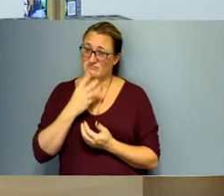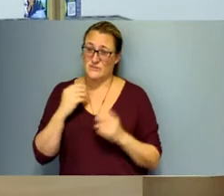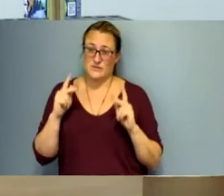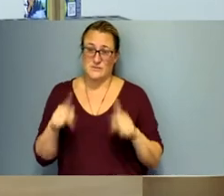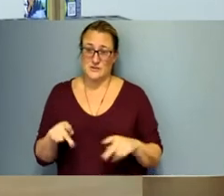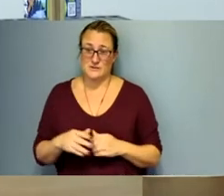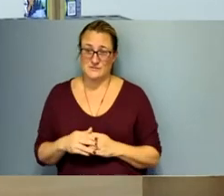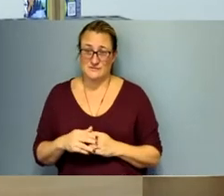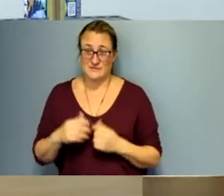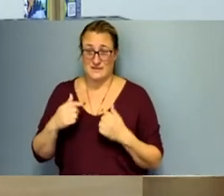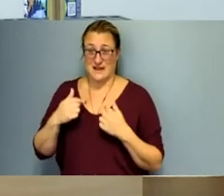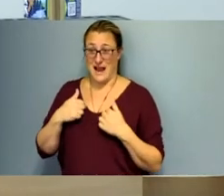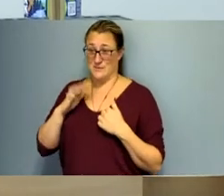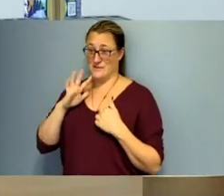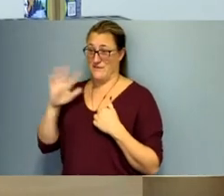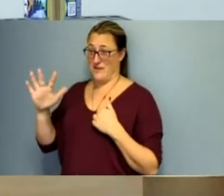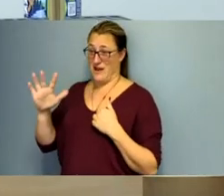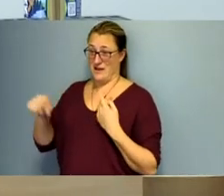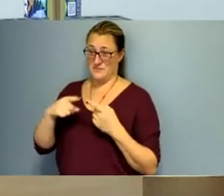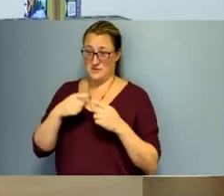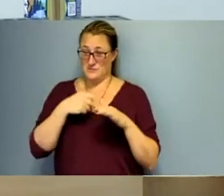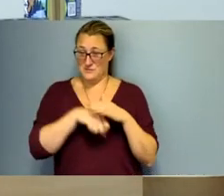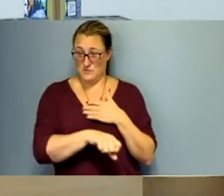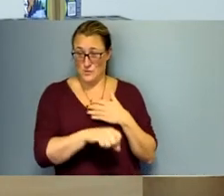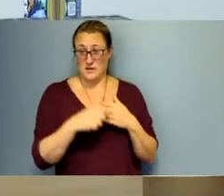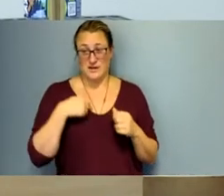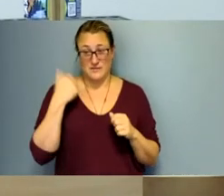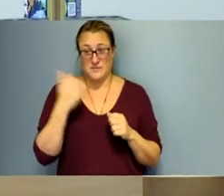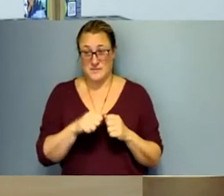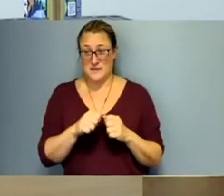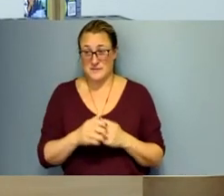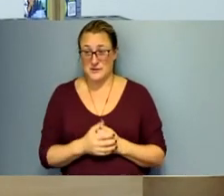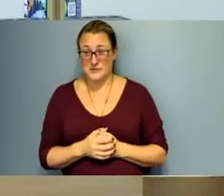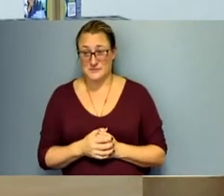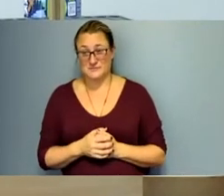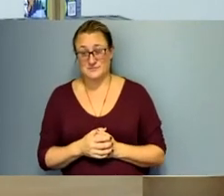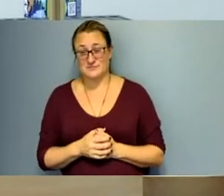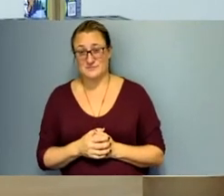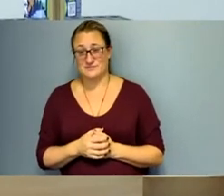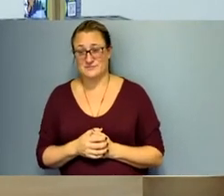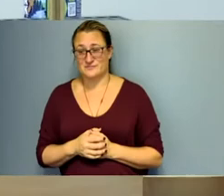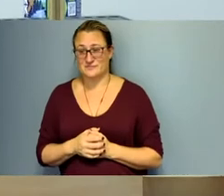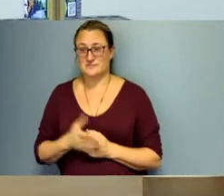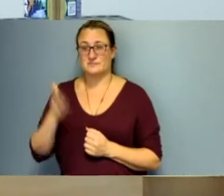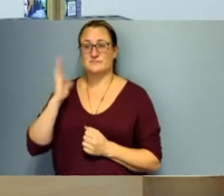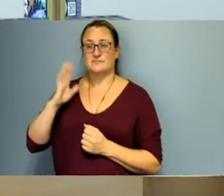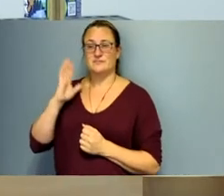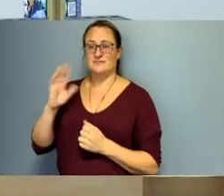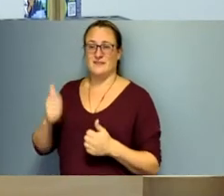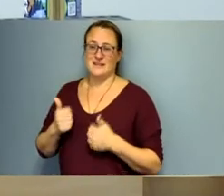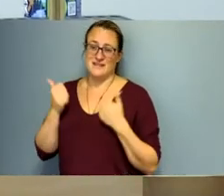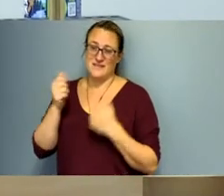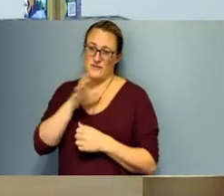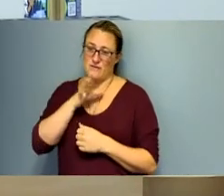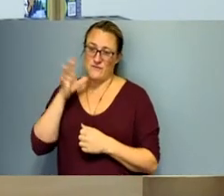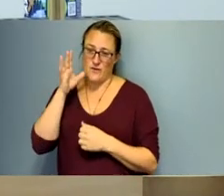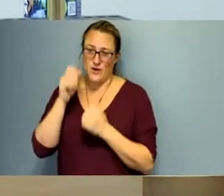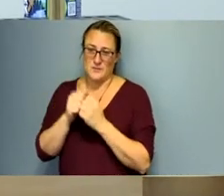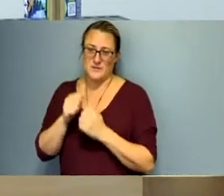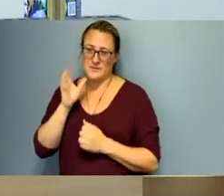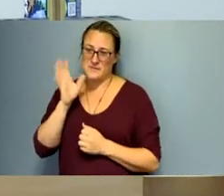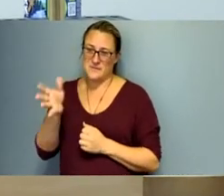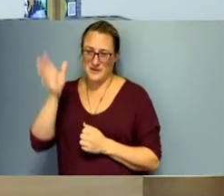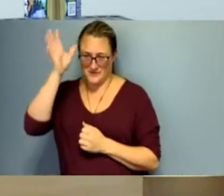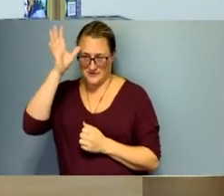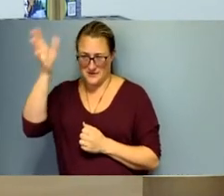the day she was born i was five years older and uh we lived with my grandparents on the farm and i remember coming down in